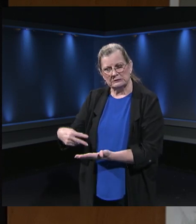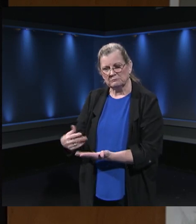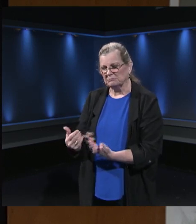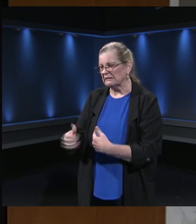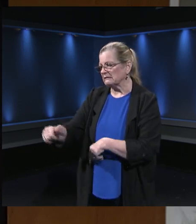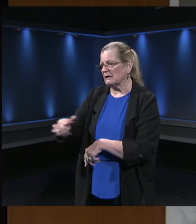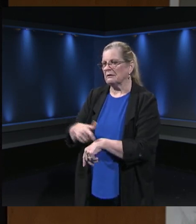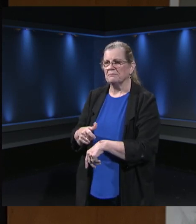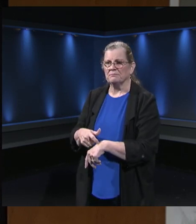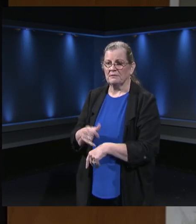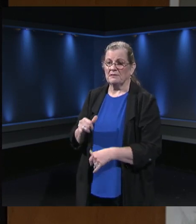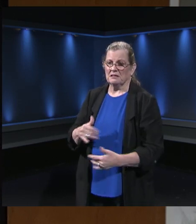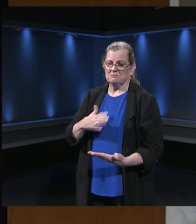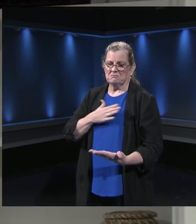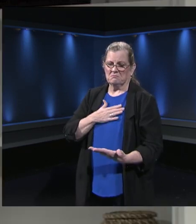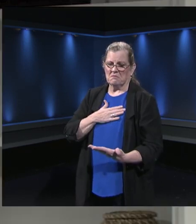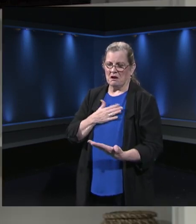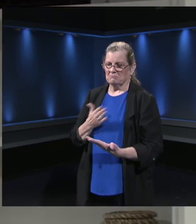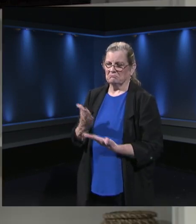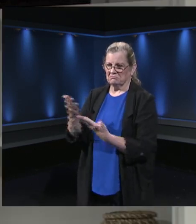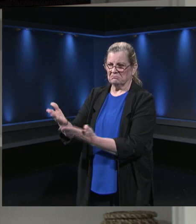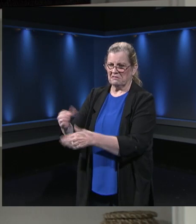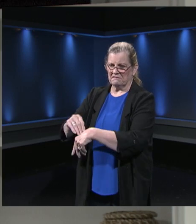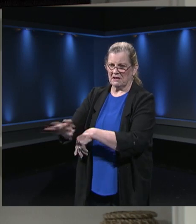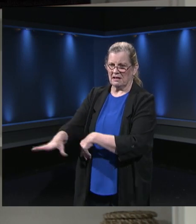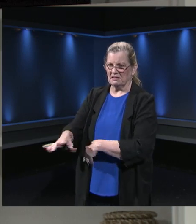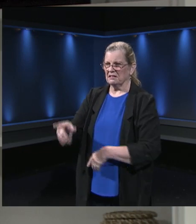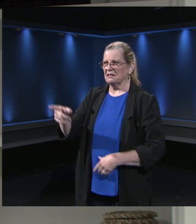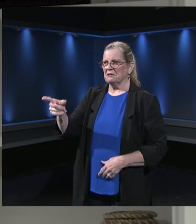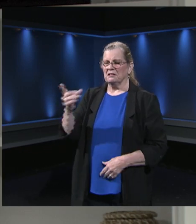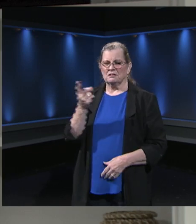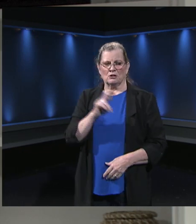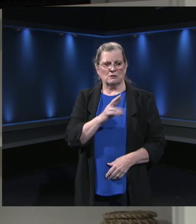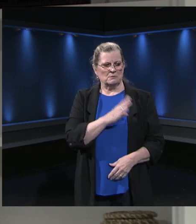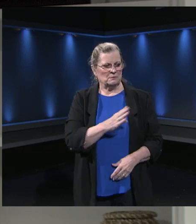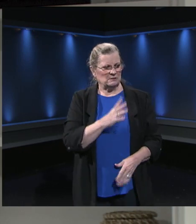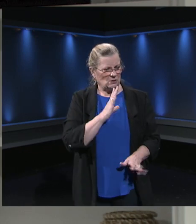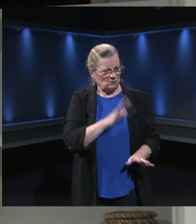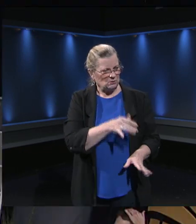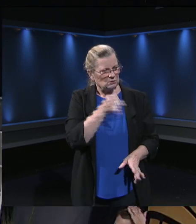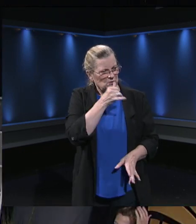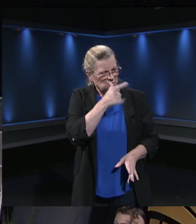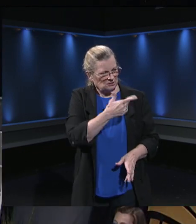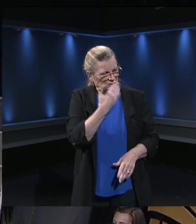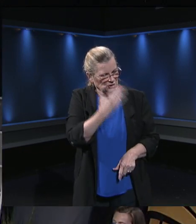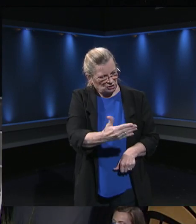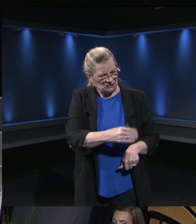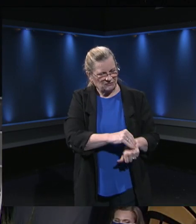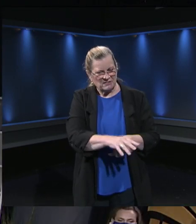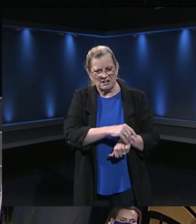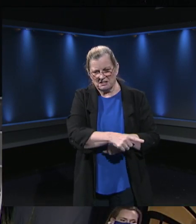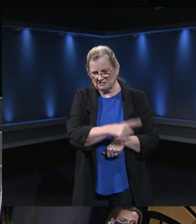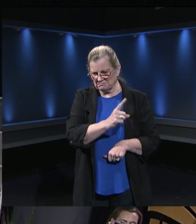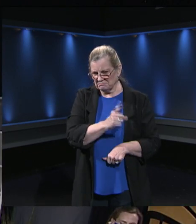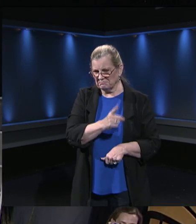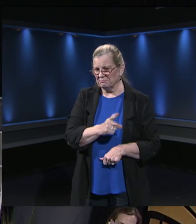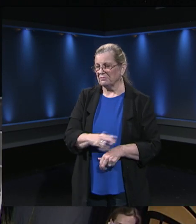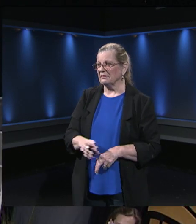my advice. Great advice, Leona. Let's take another call. Caller, welcome to the return to school town hall.